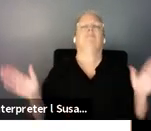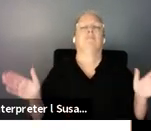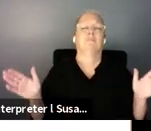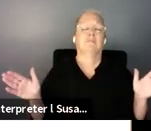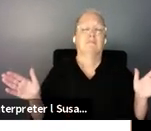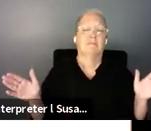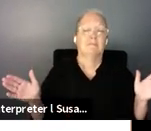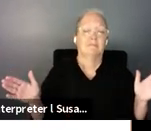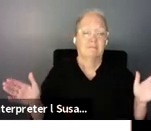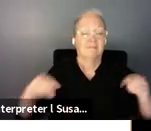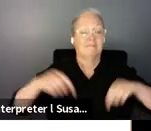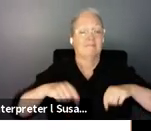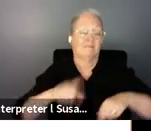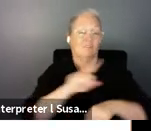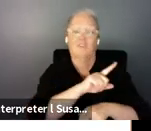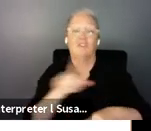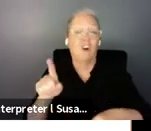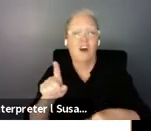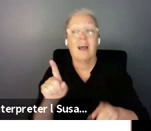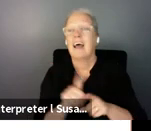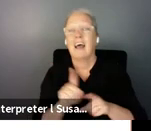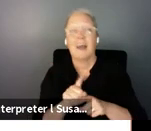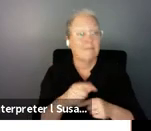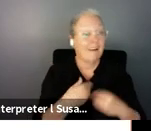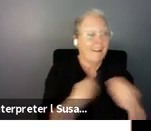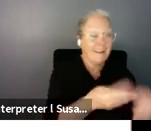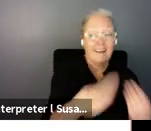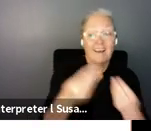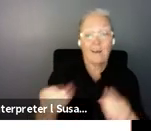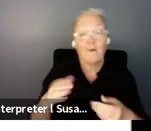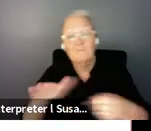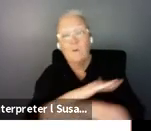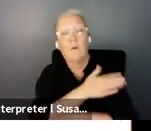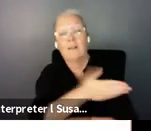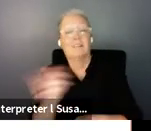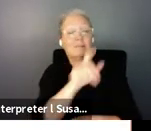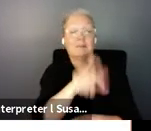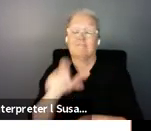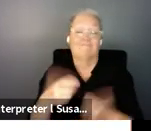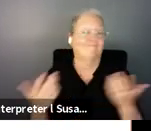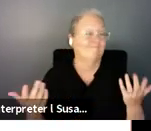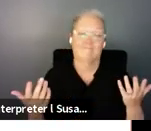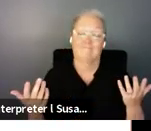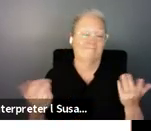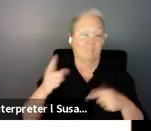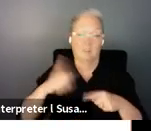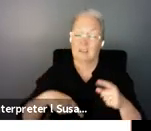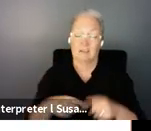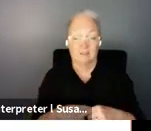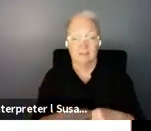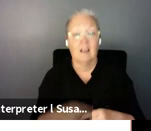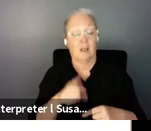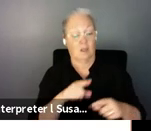pa services for everyone that needs them and the pas who are also community volunteers